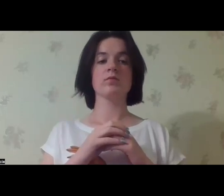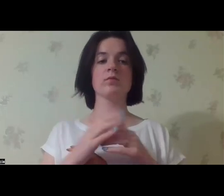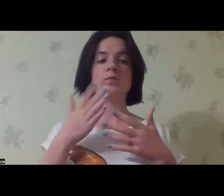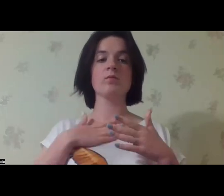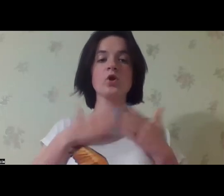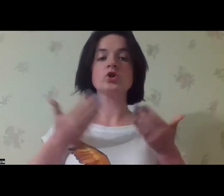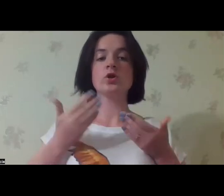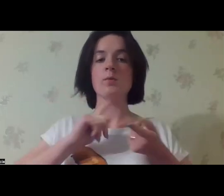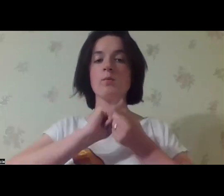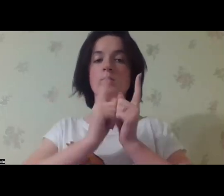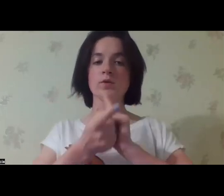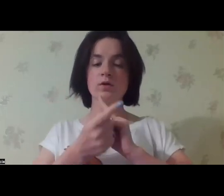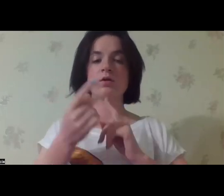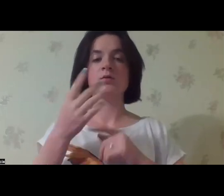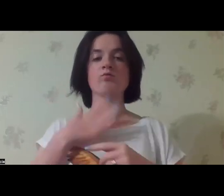have lived in the institution.